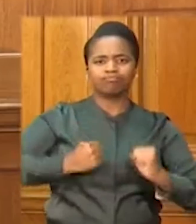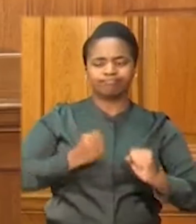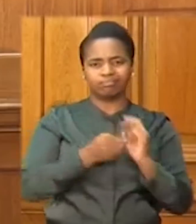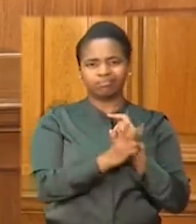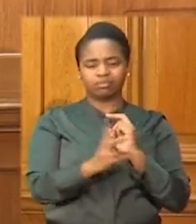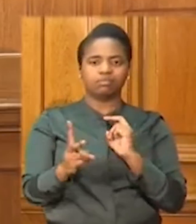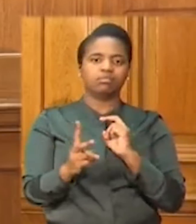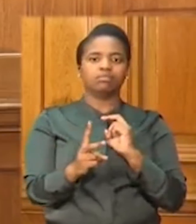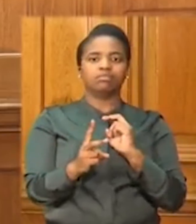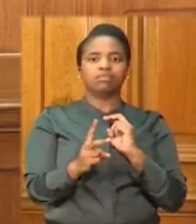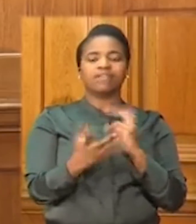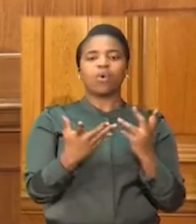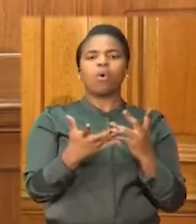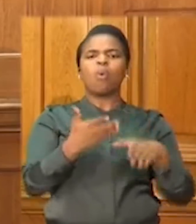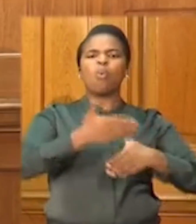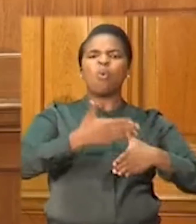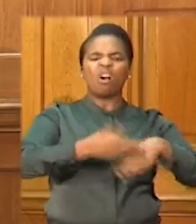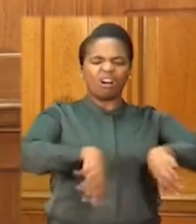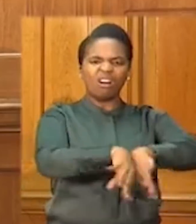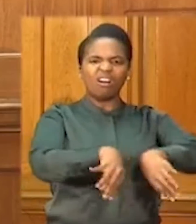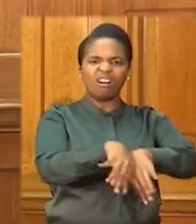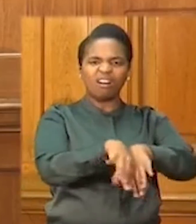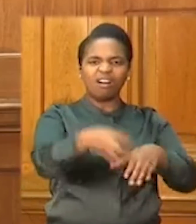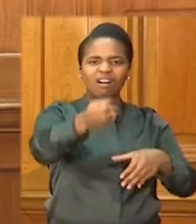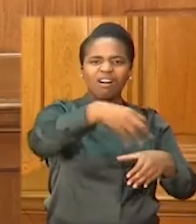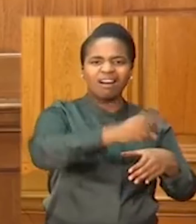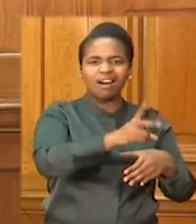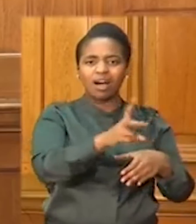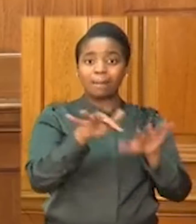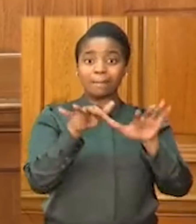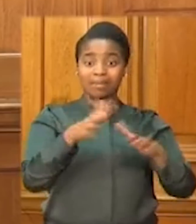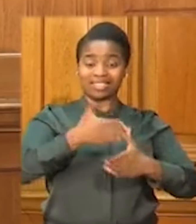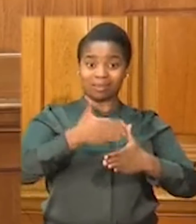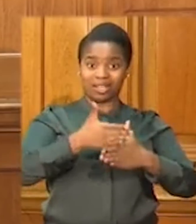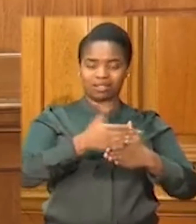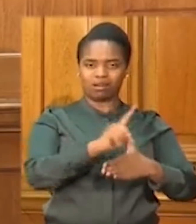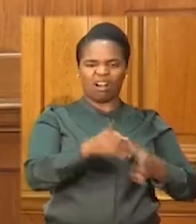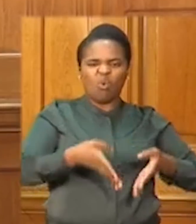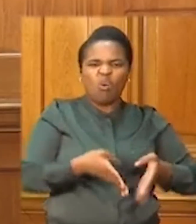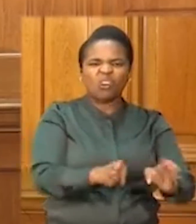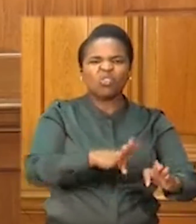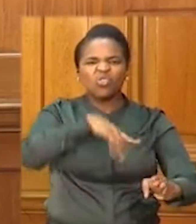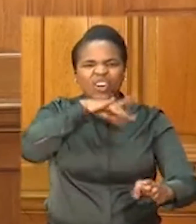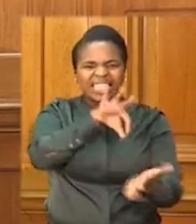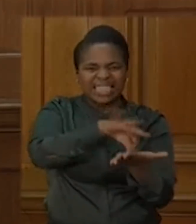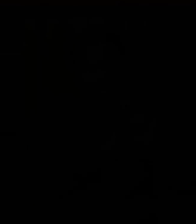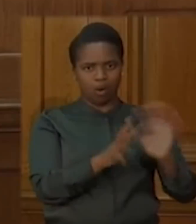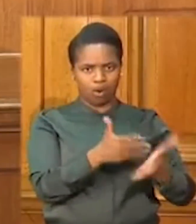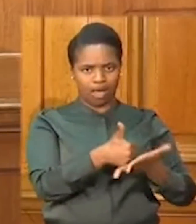as well as to waste, pickers, and public works participants in the environmental sector.